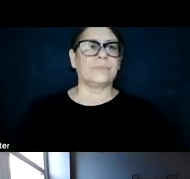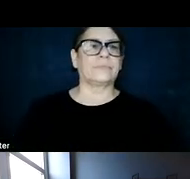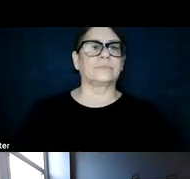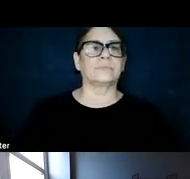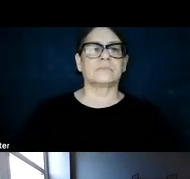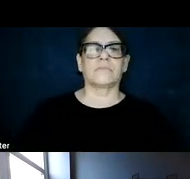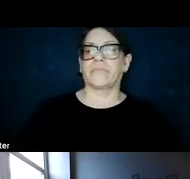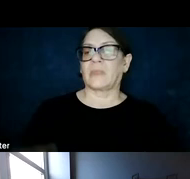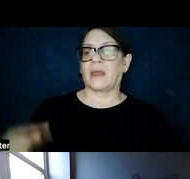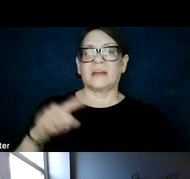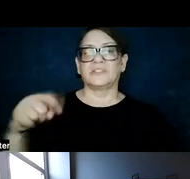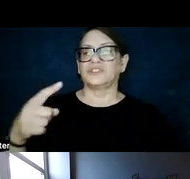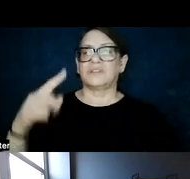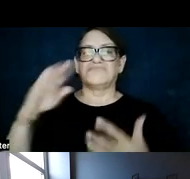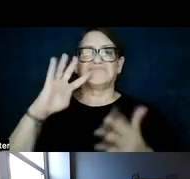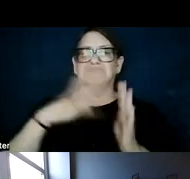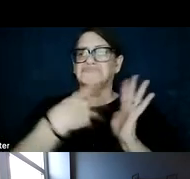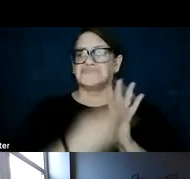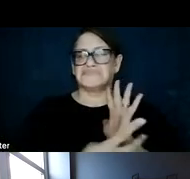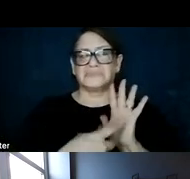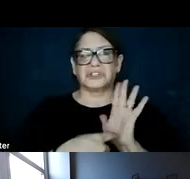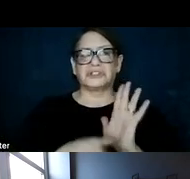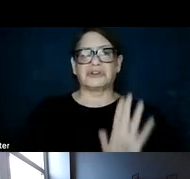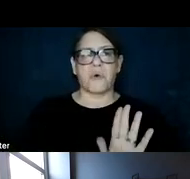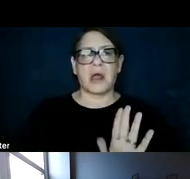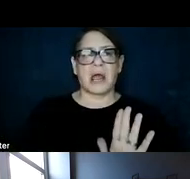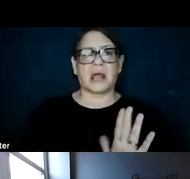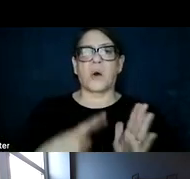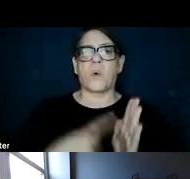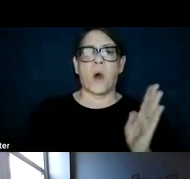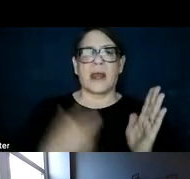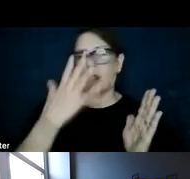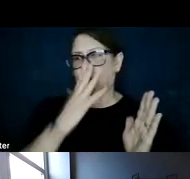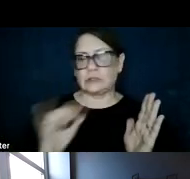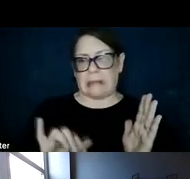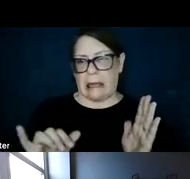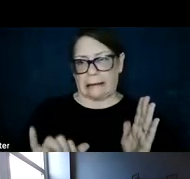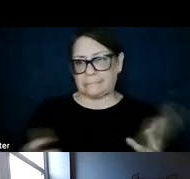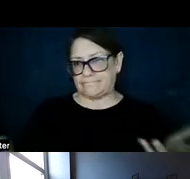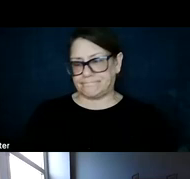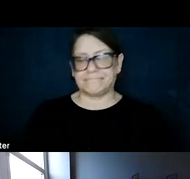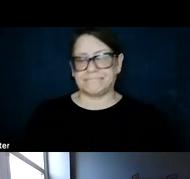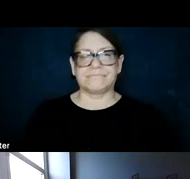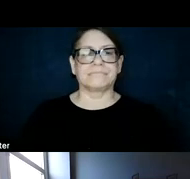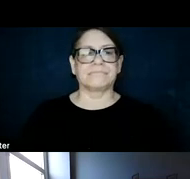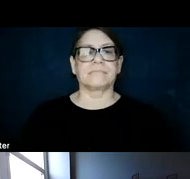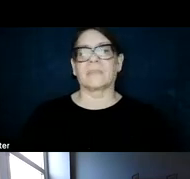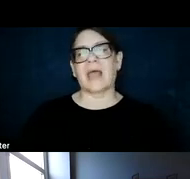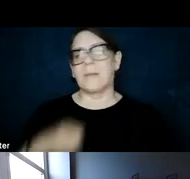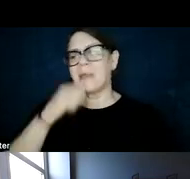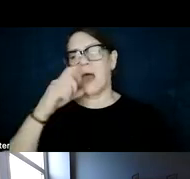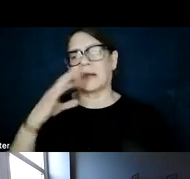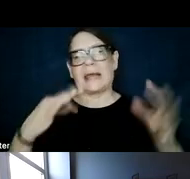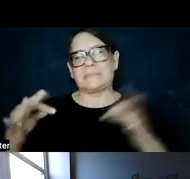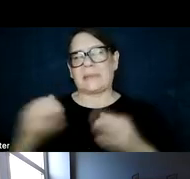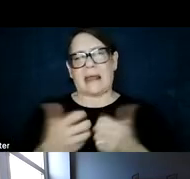This is just a schematic depicting what this looks like. In the interest of time, I'm not going to go into